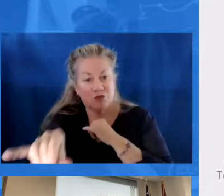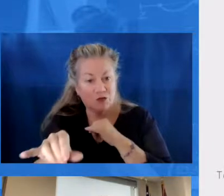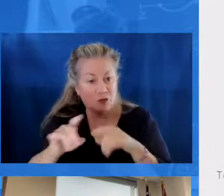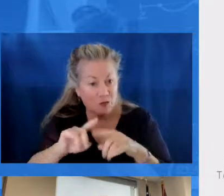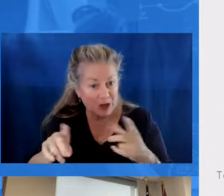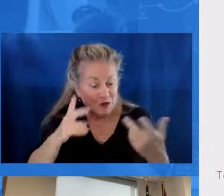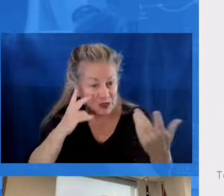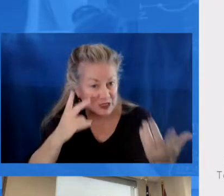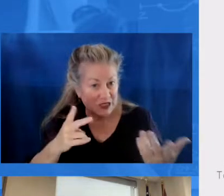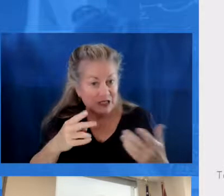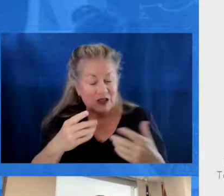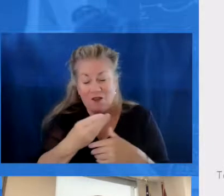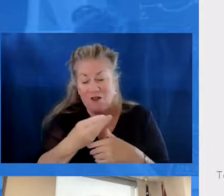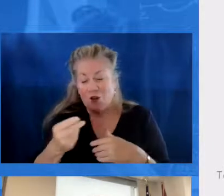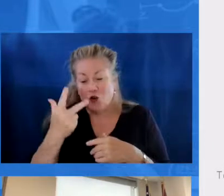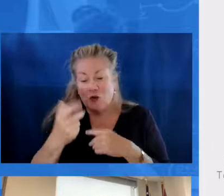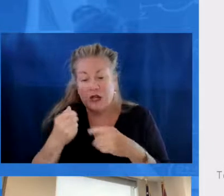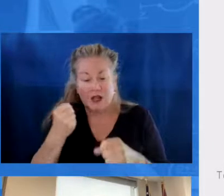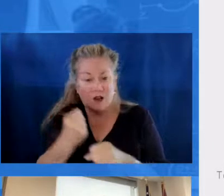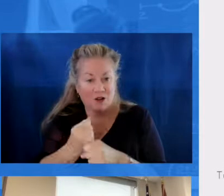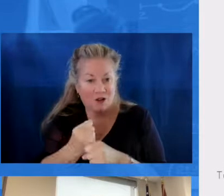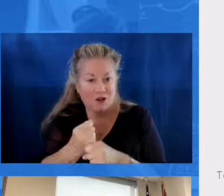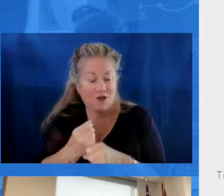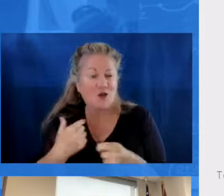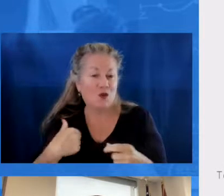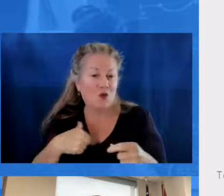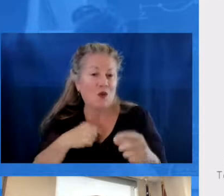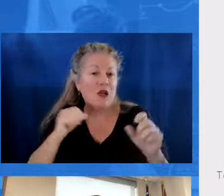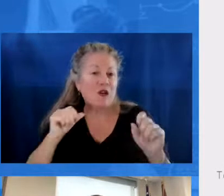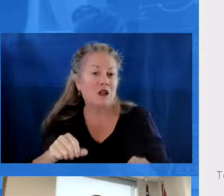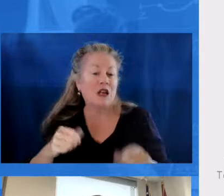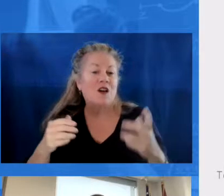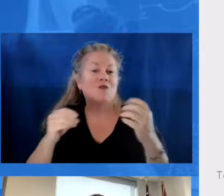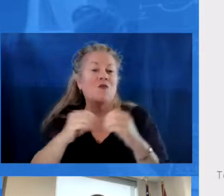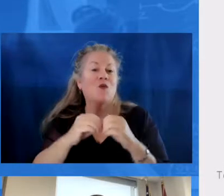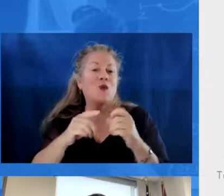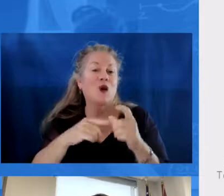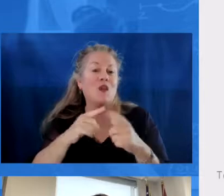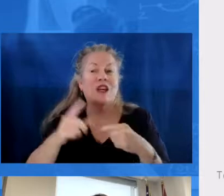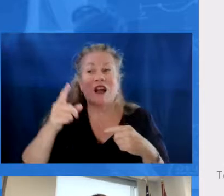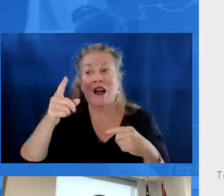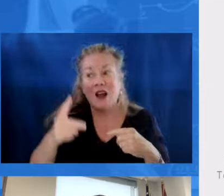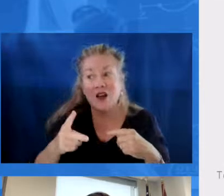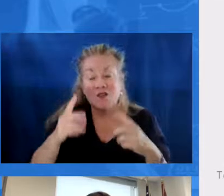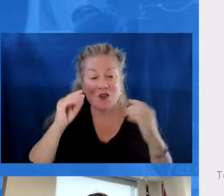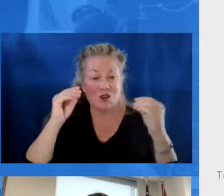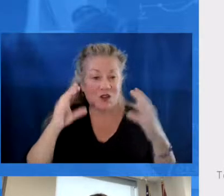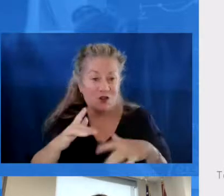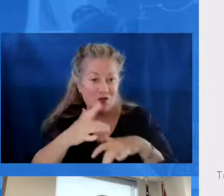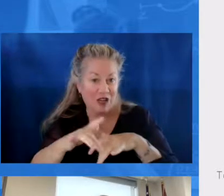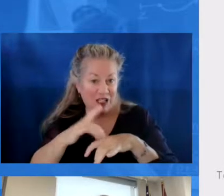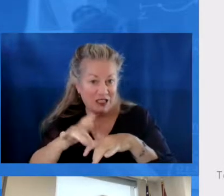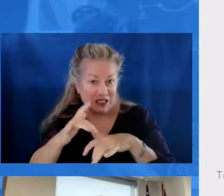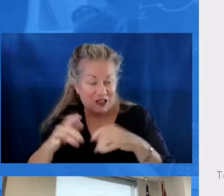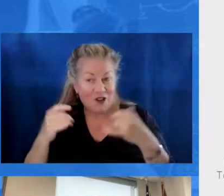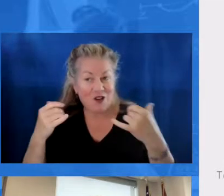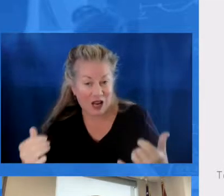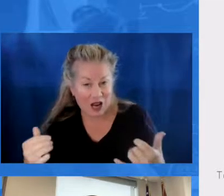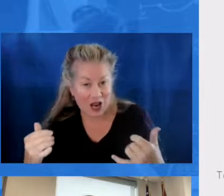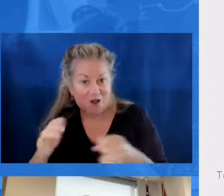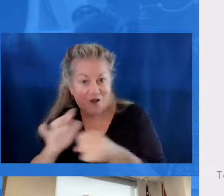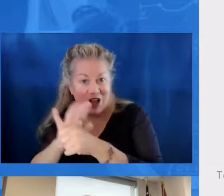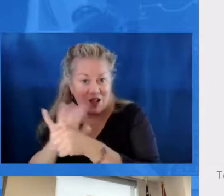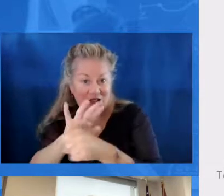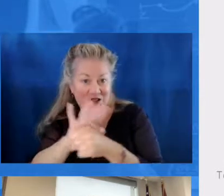forever more. But as you can see, just in these first three years, we were able to have more than half of our teacher vacancies